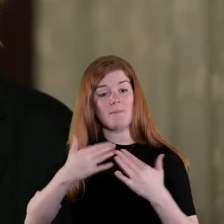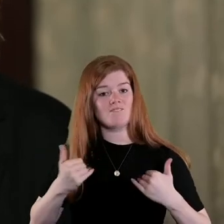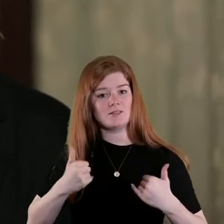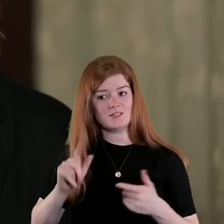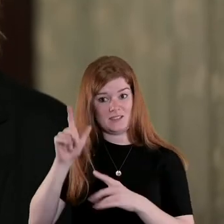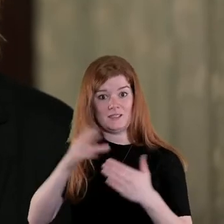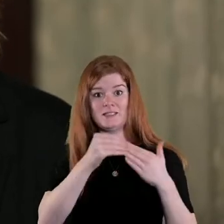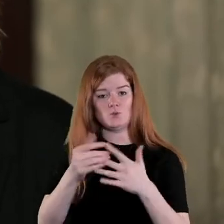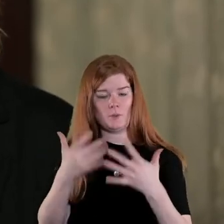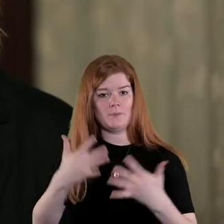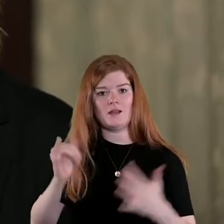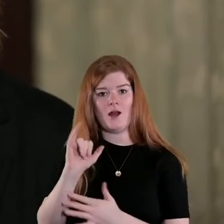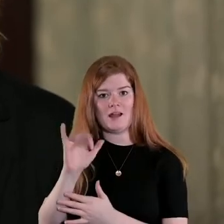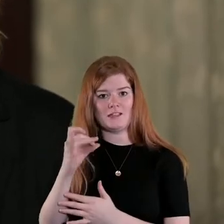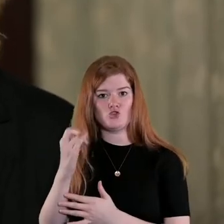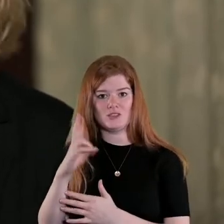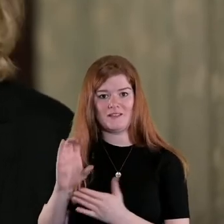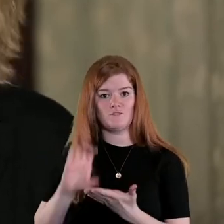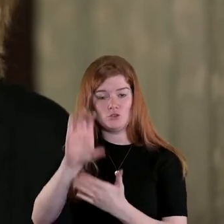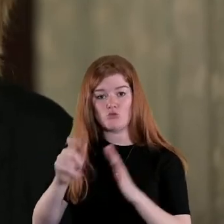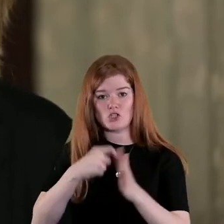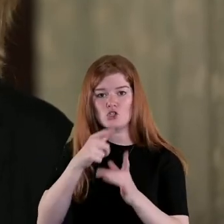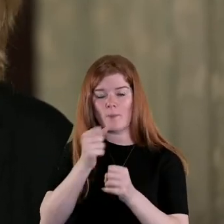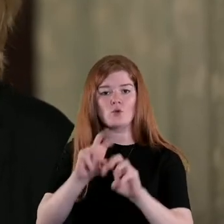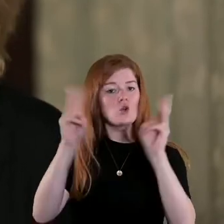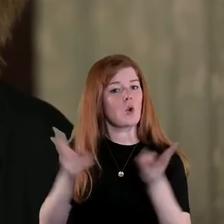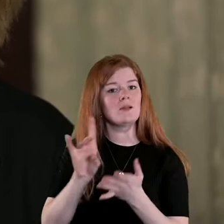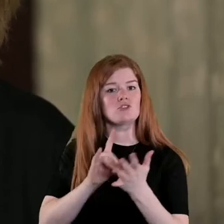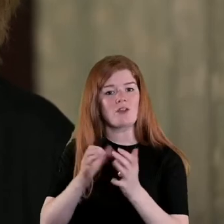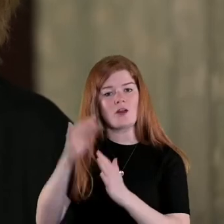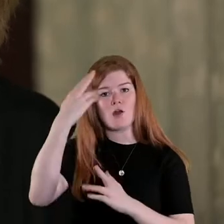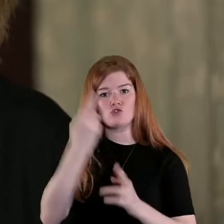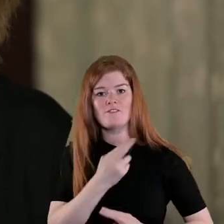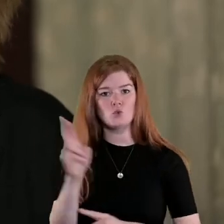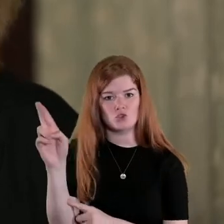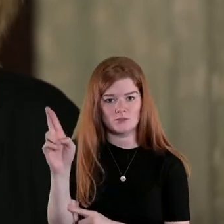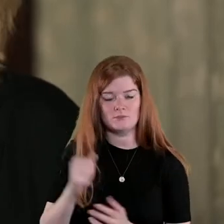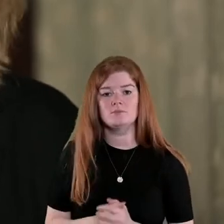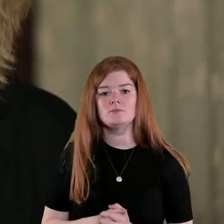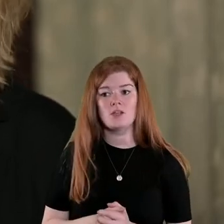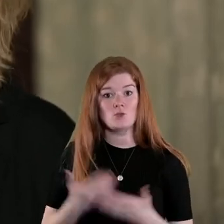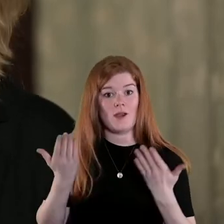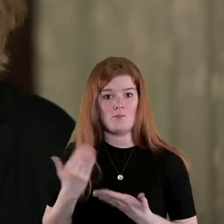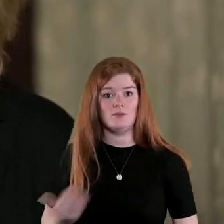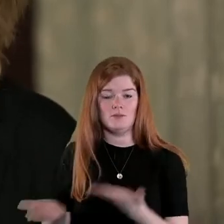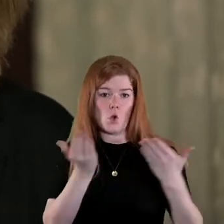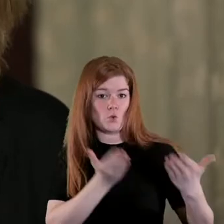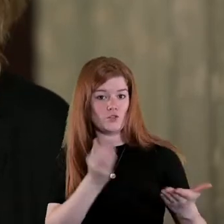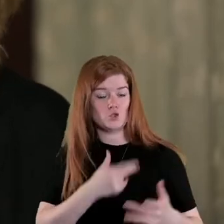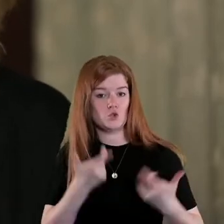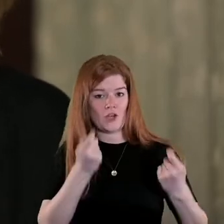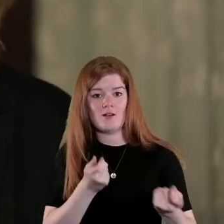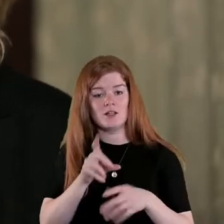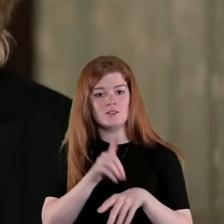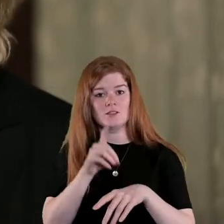AHRC funded project on a global history of the Irish Revolution So I'm going to hand over now to our chair